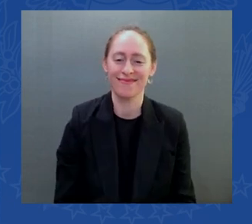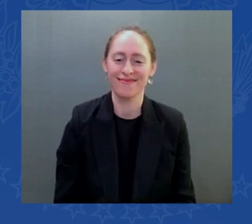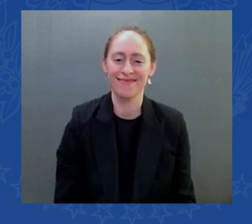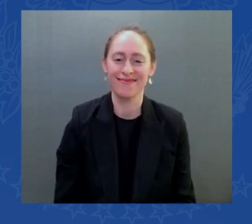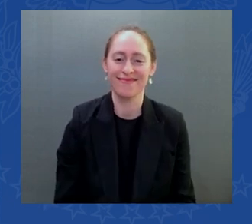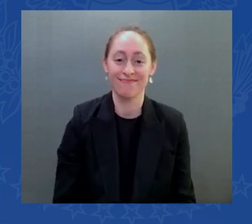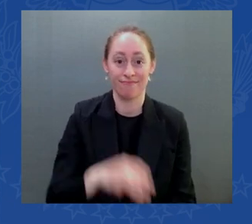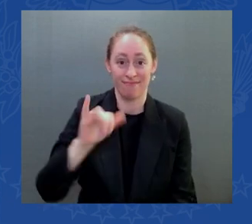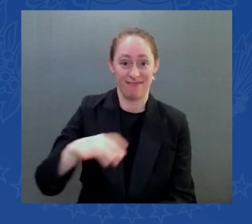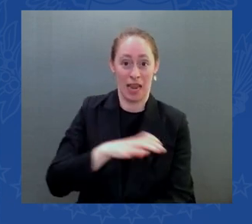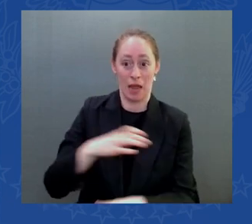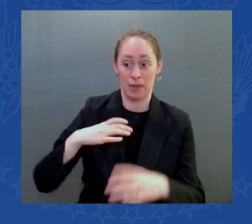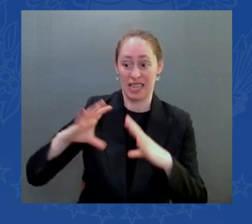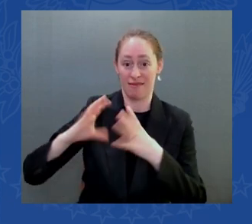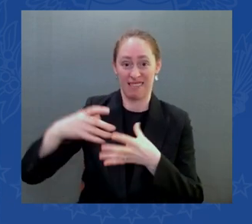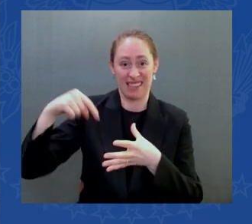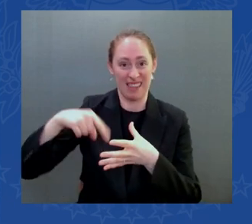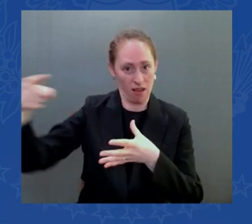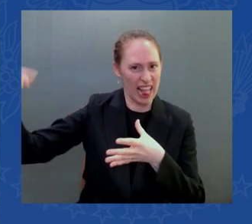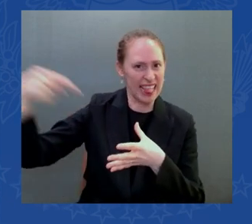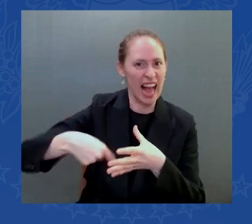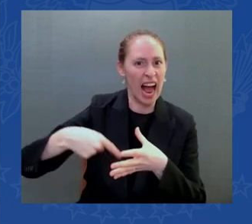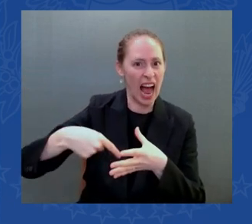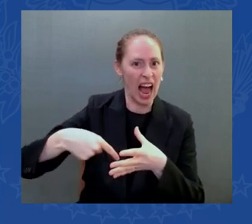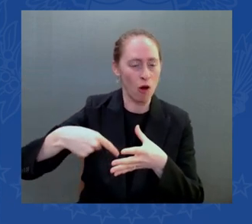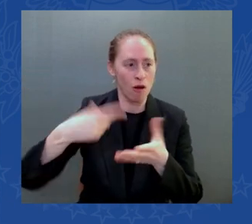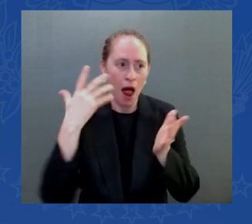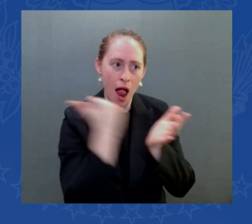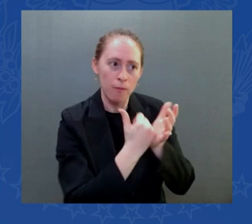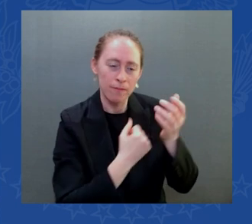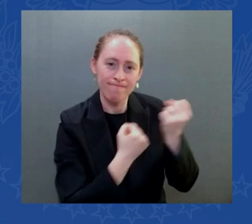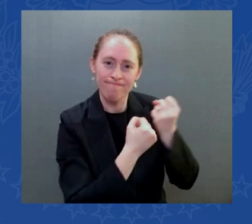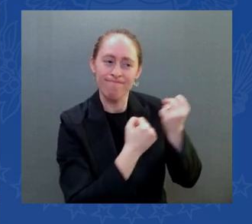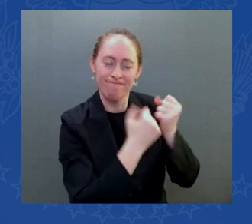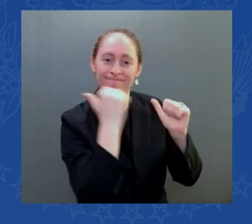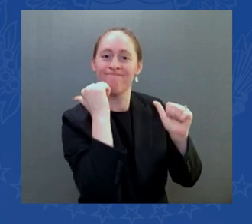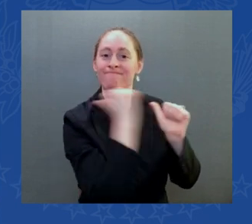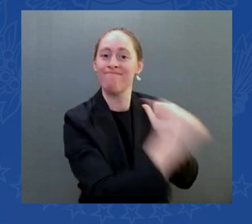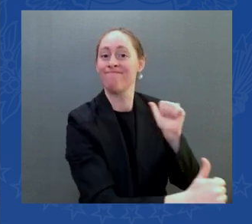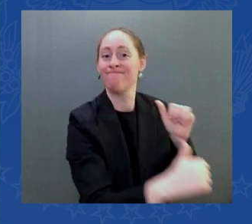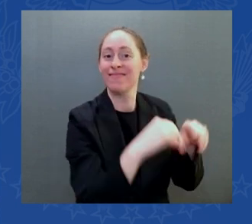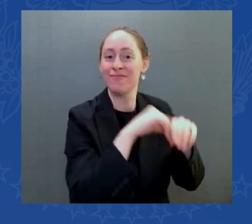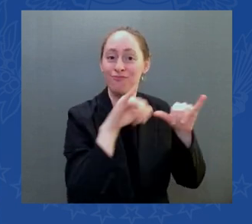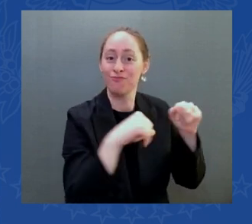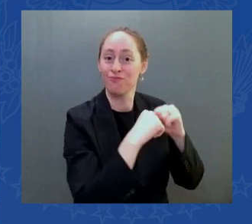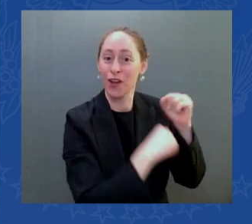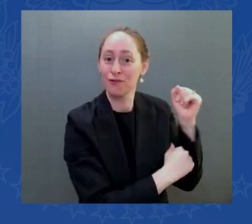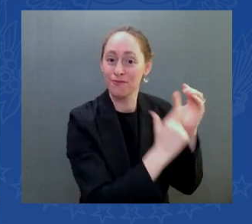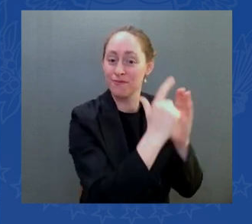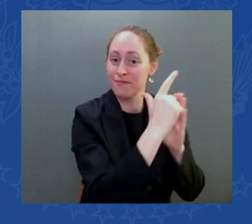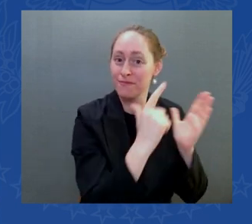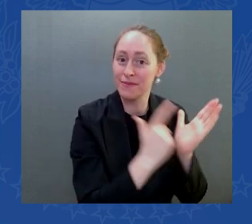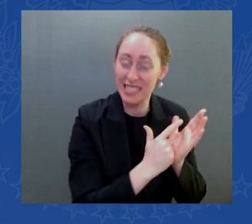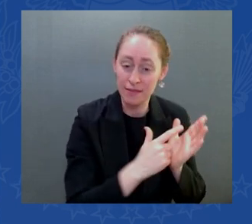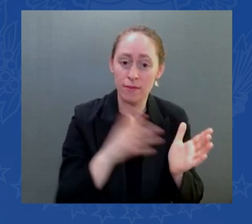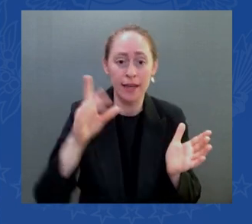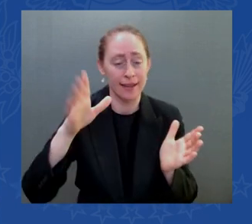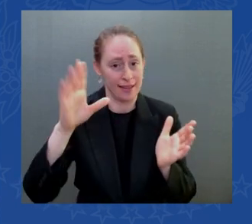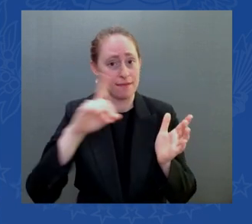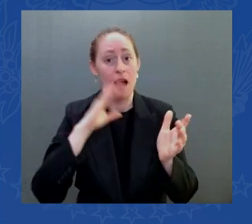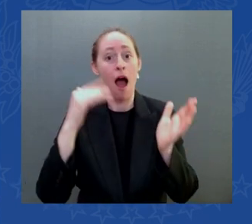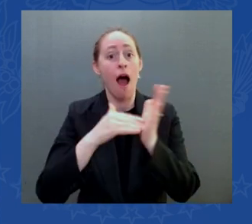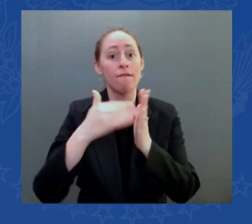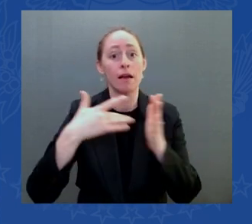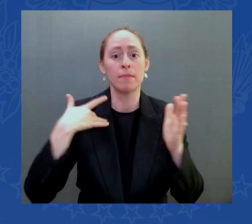ideas in an actual bill is hard work requiring getting into the real nitty-gritty details and without losing the big picture